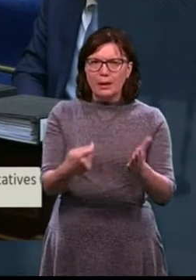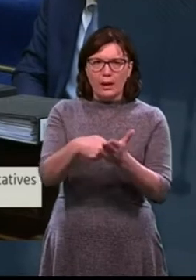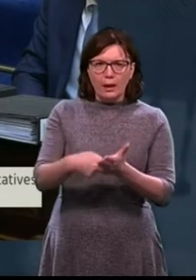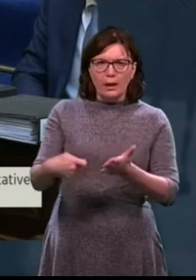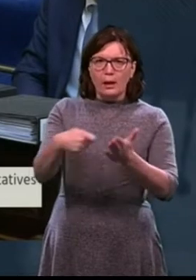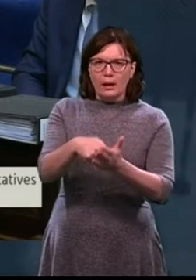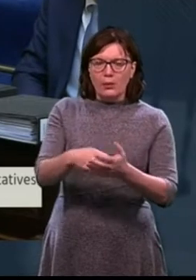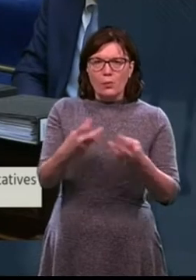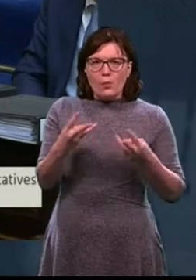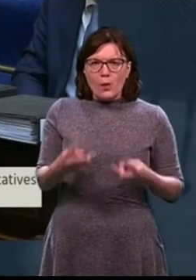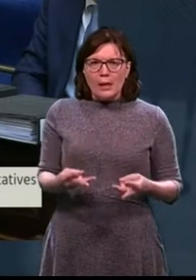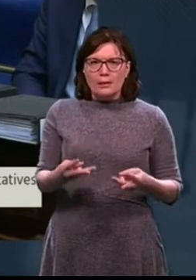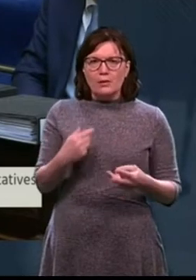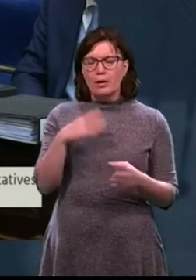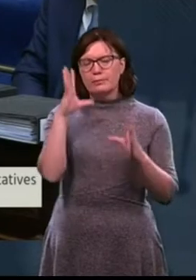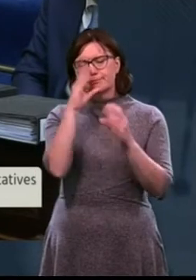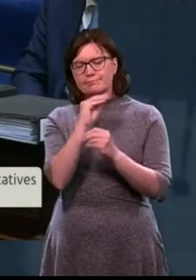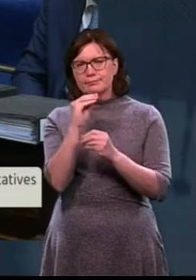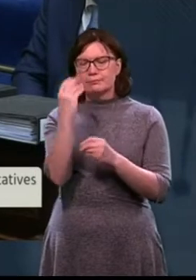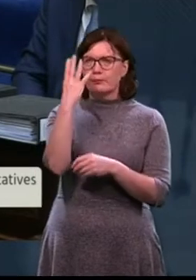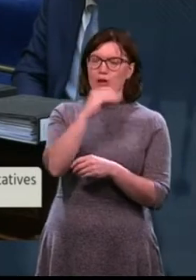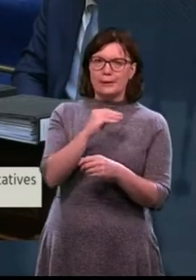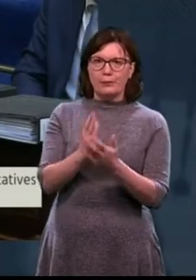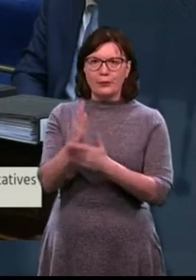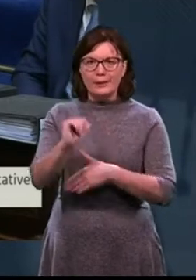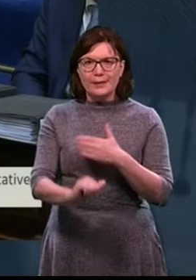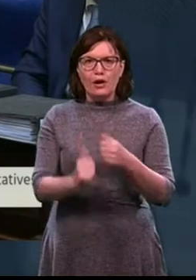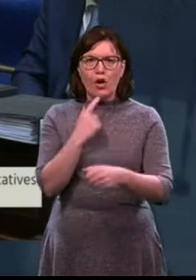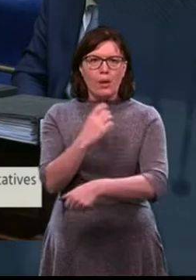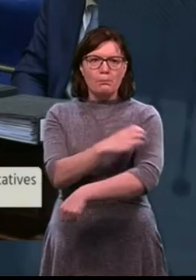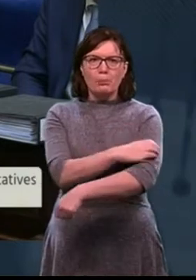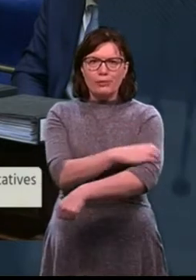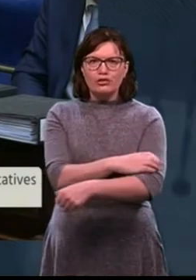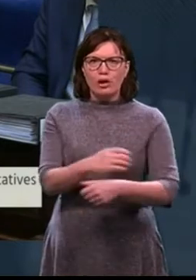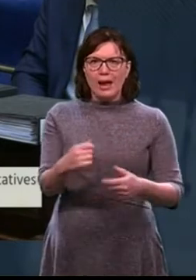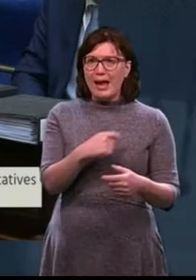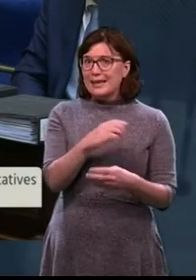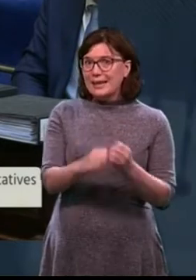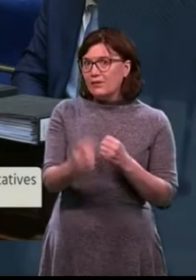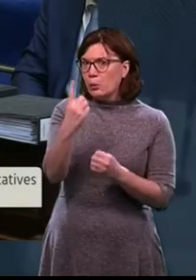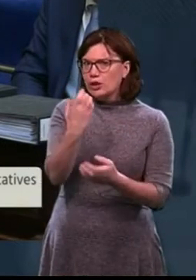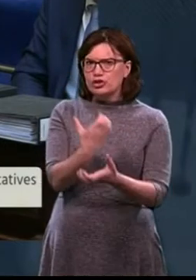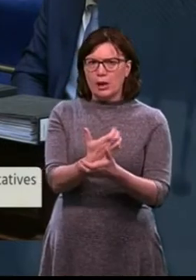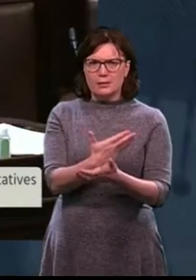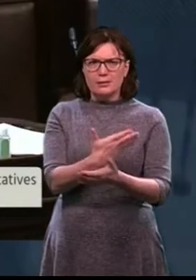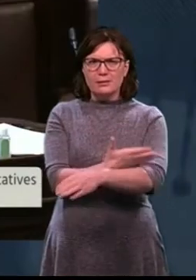weight canes, sleeping during the day, raised blood pressure, production of breast milk and so on,